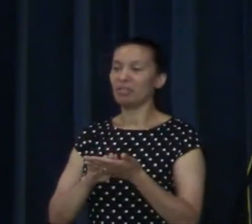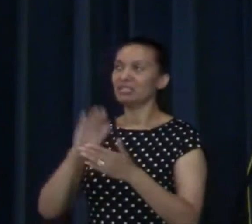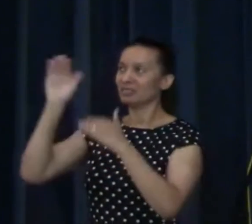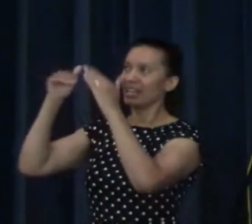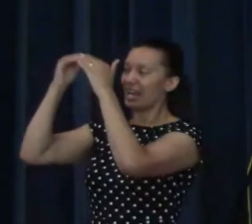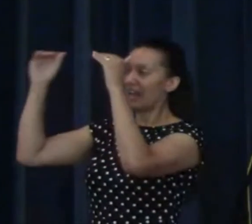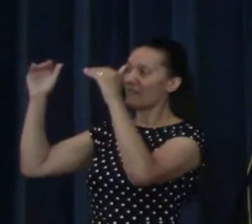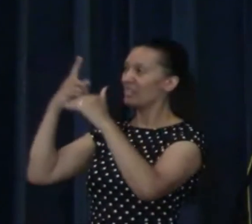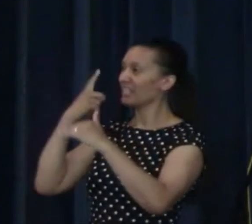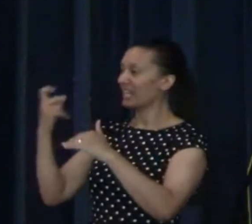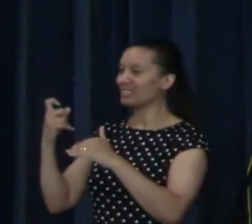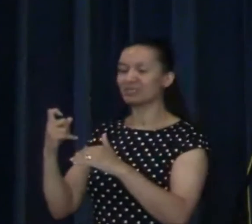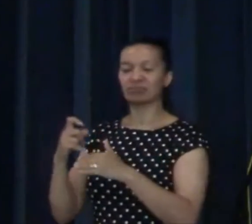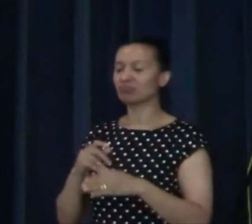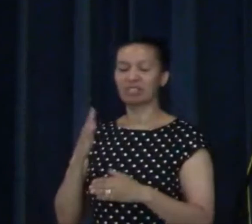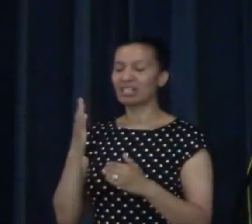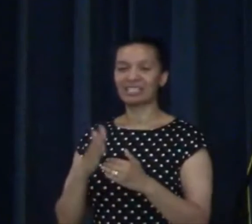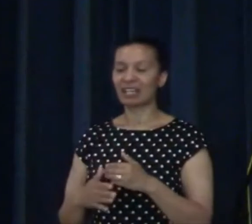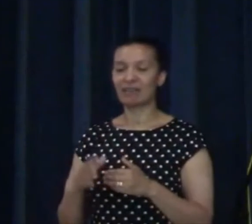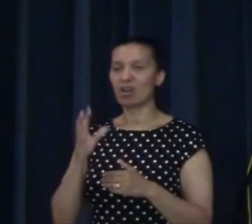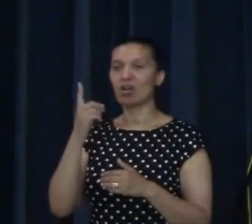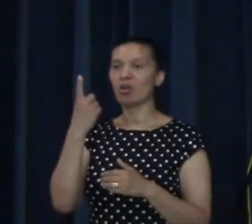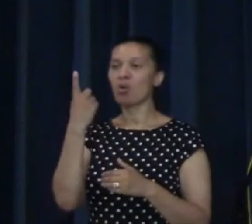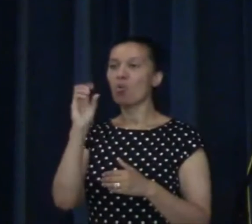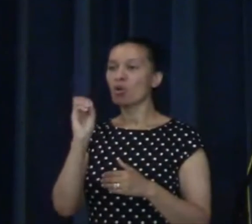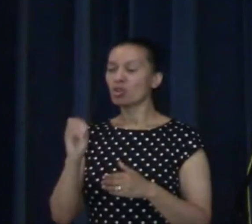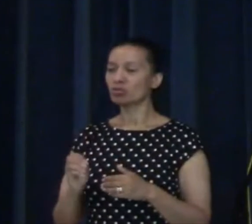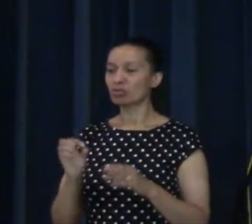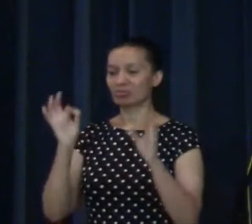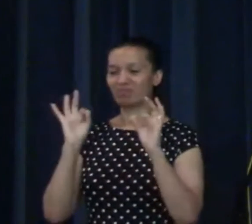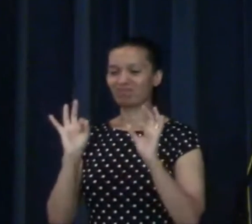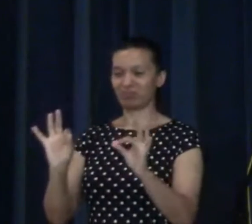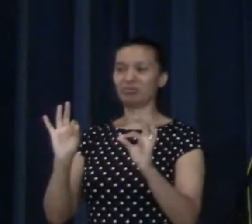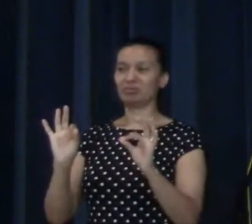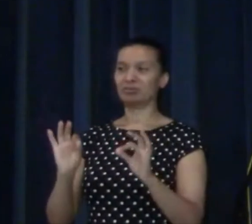be 100% perfect.